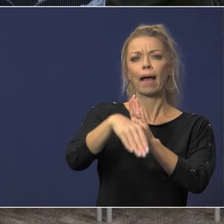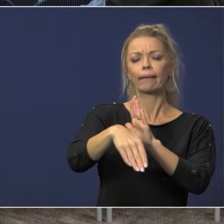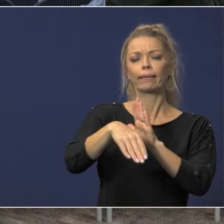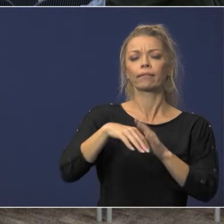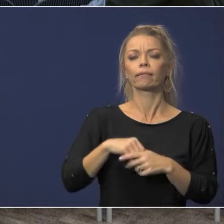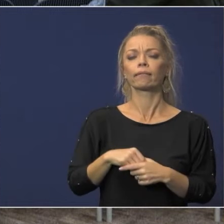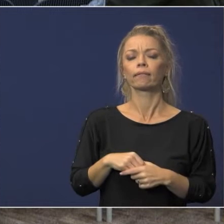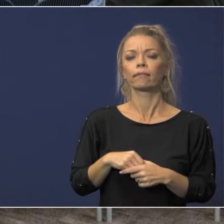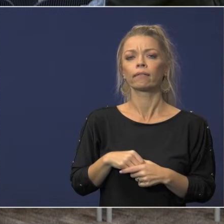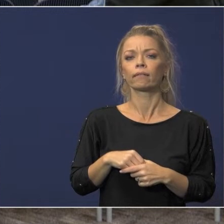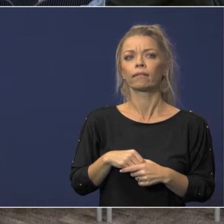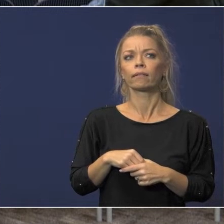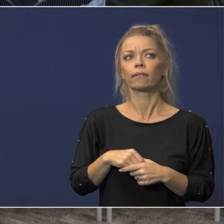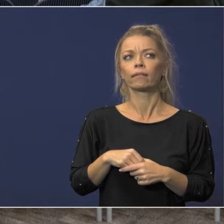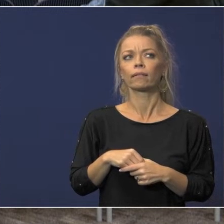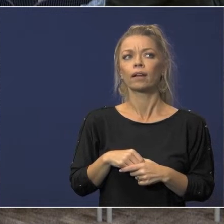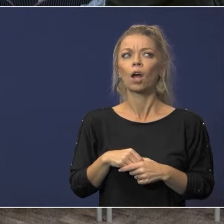the